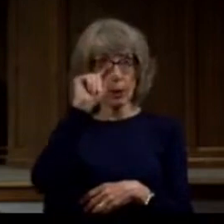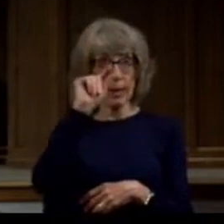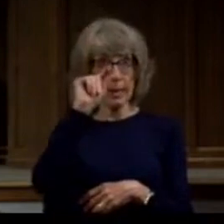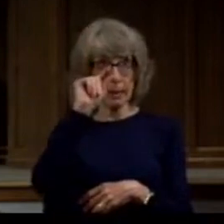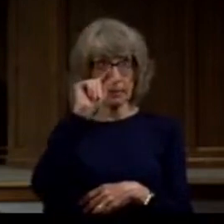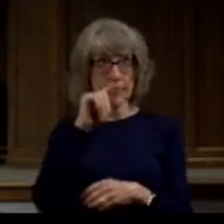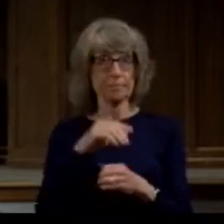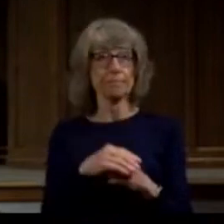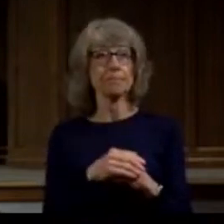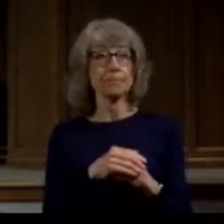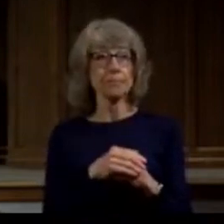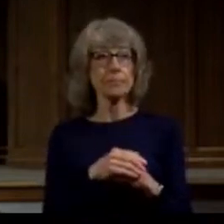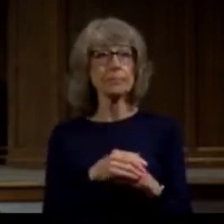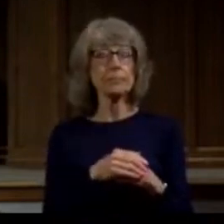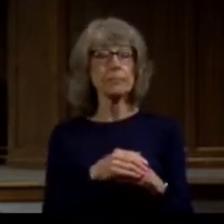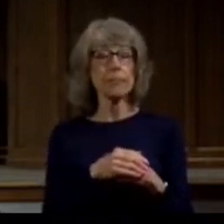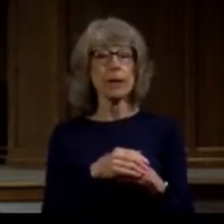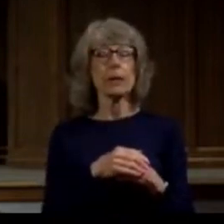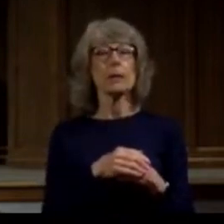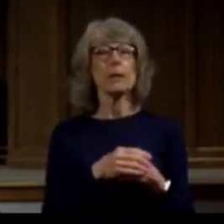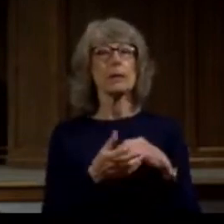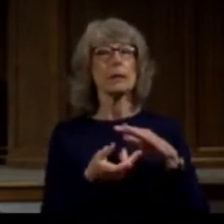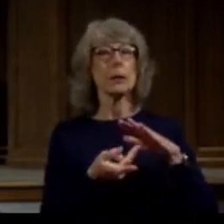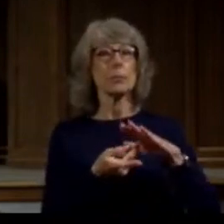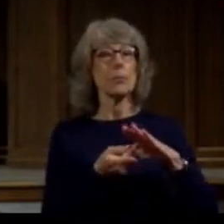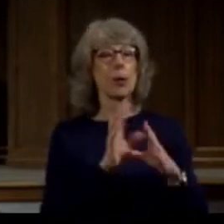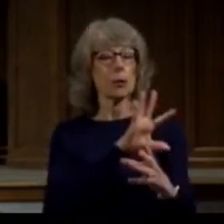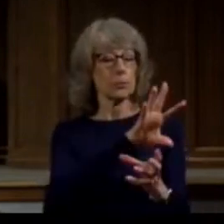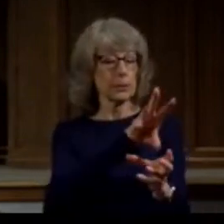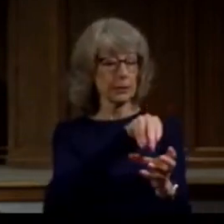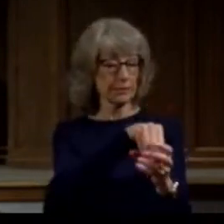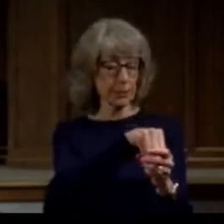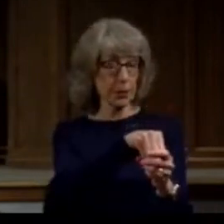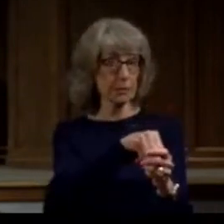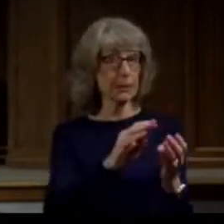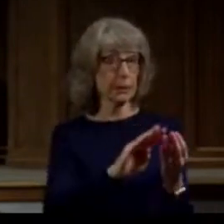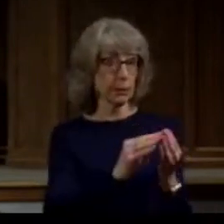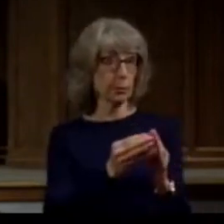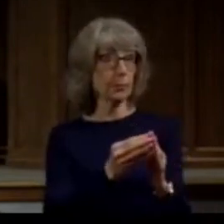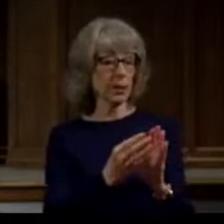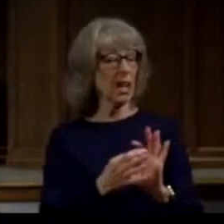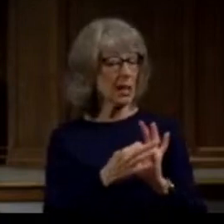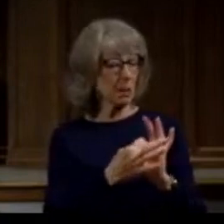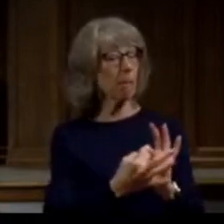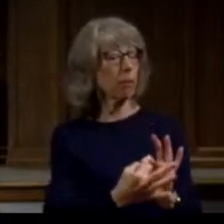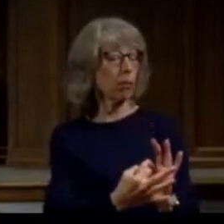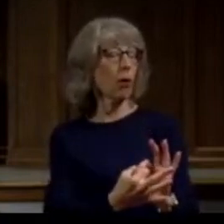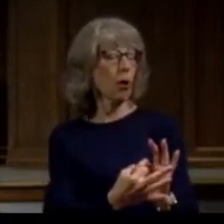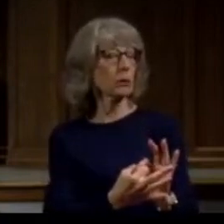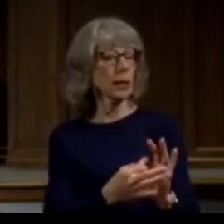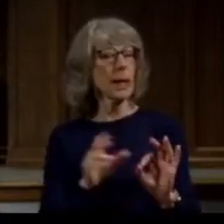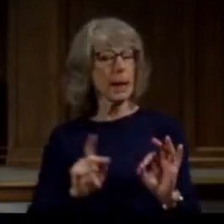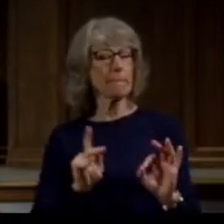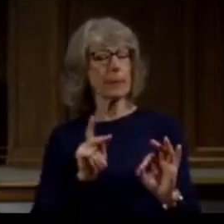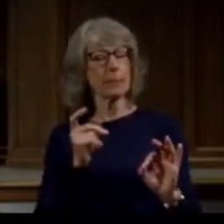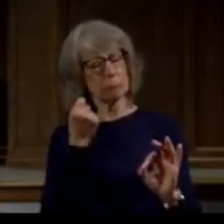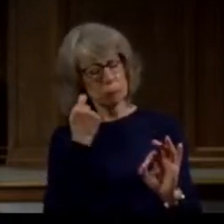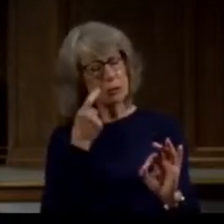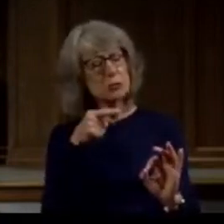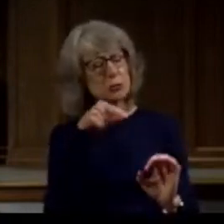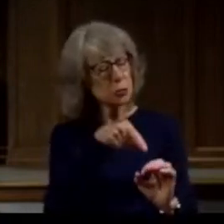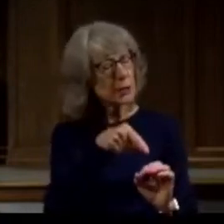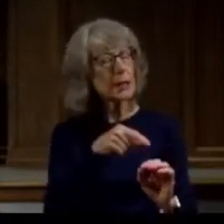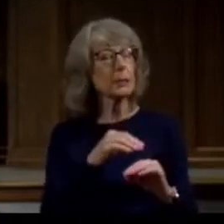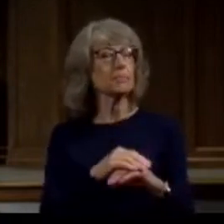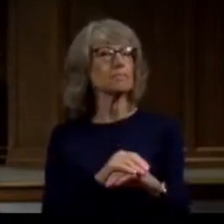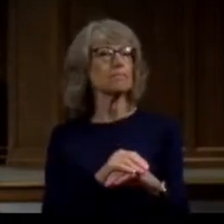was a man that was in a community in which he belonged. He was in a community where people understood him. He understood